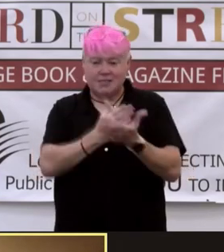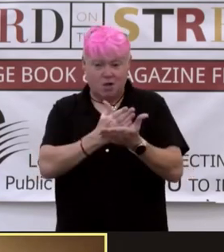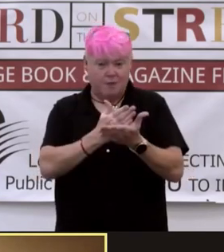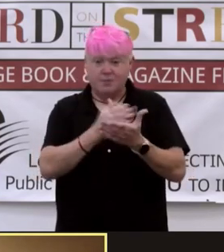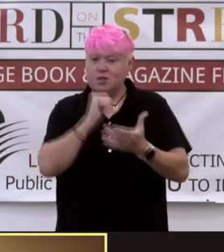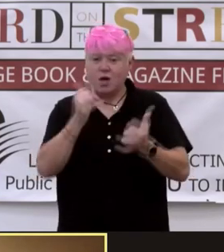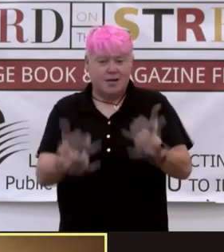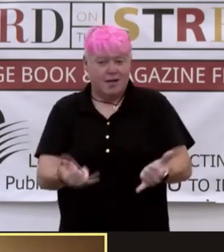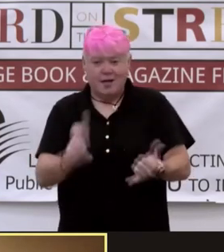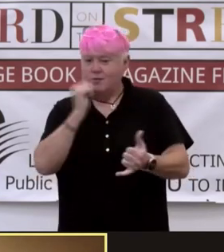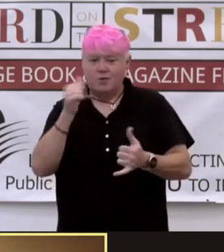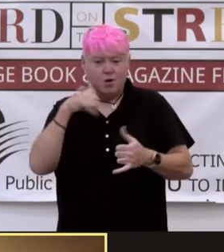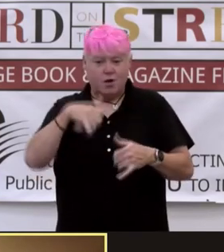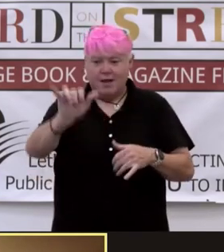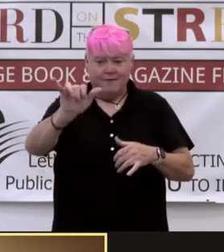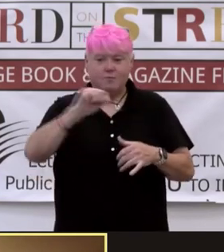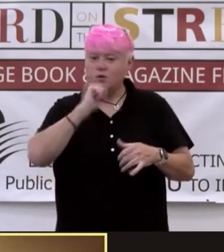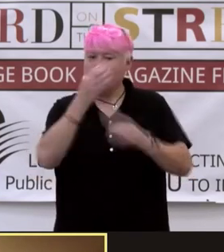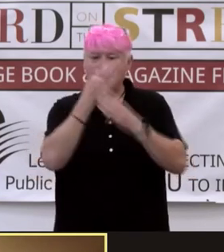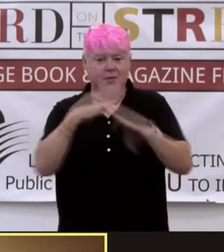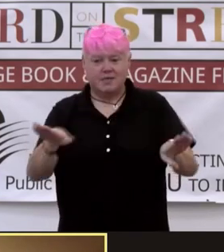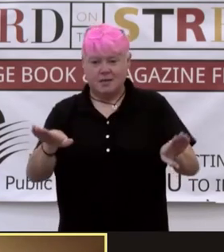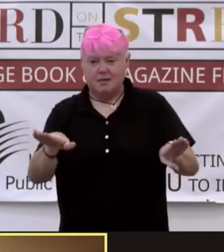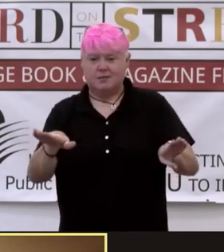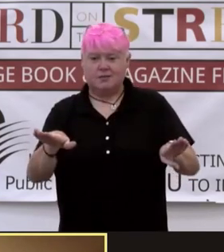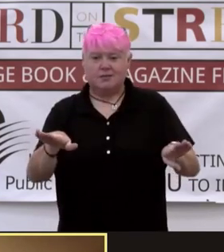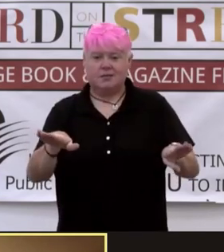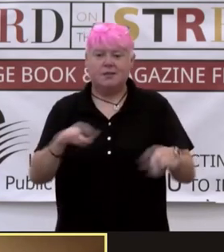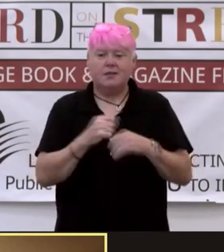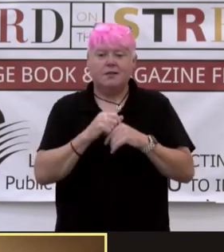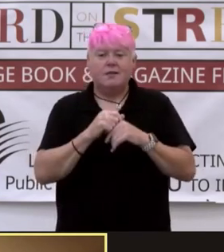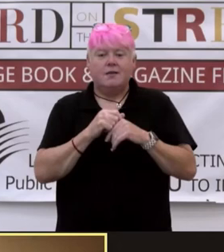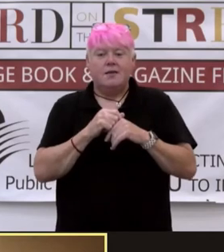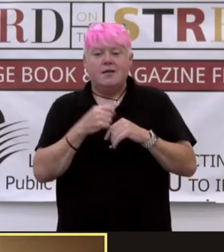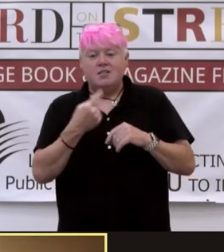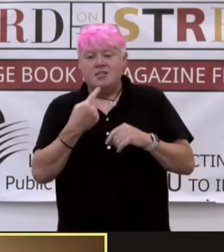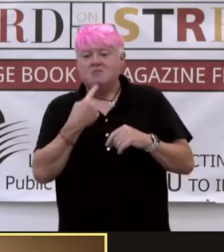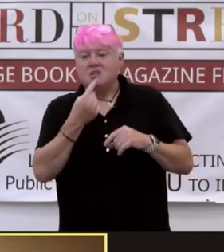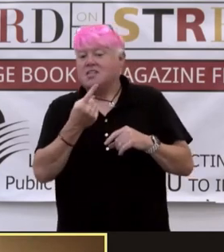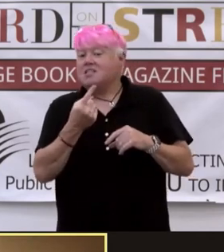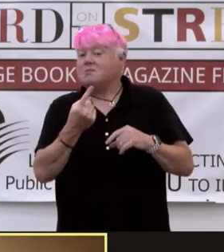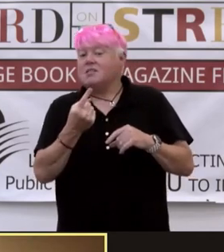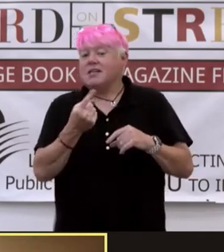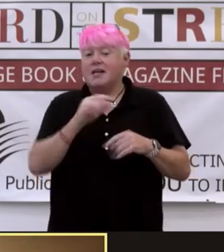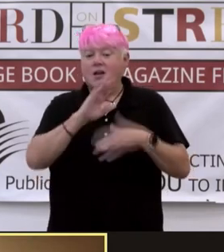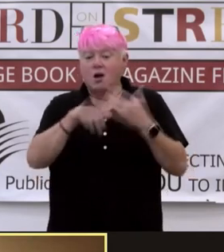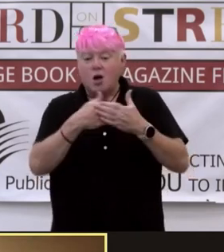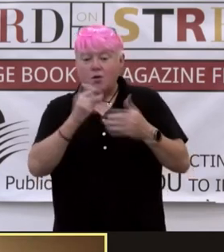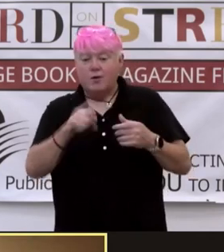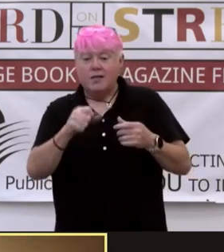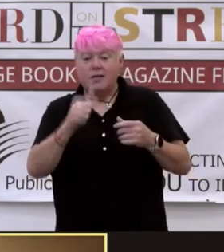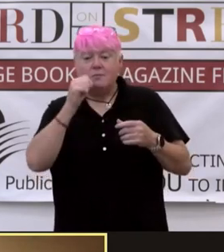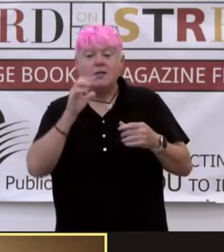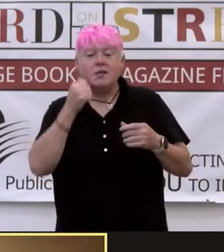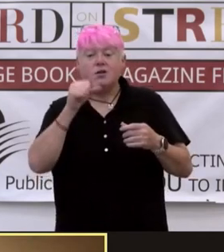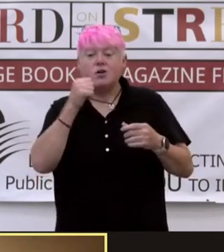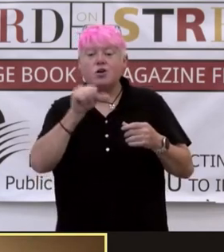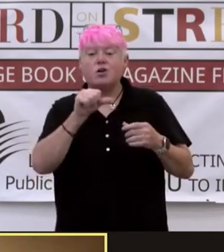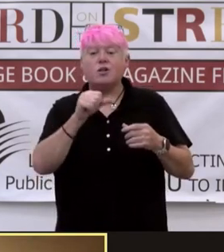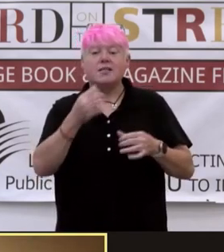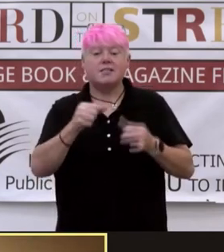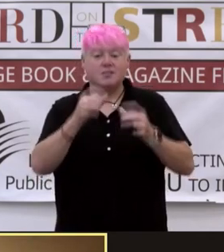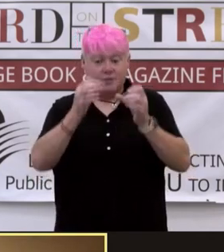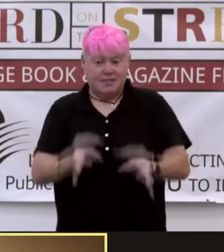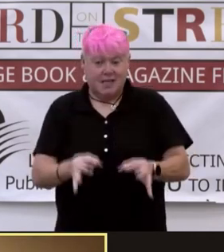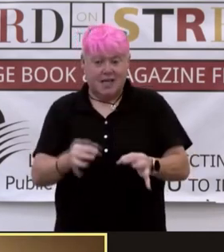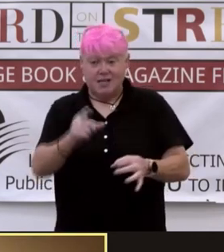We will not be silenced. Just in case it needs to be said, all you need to be a girl to be a woman is to decide you are one.